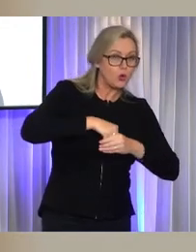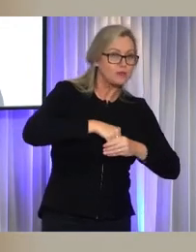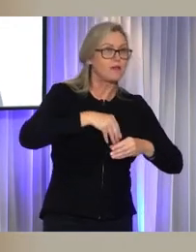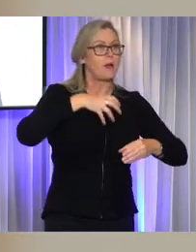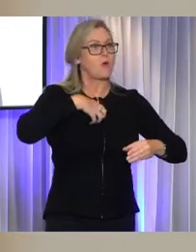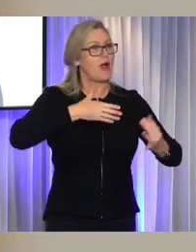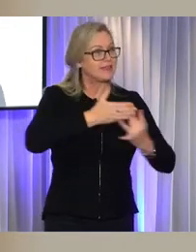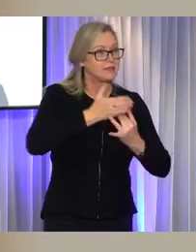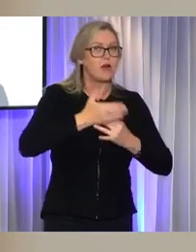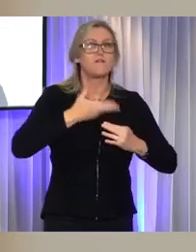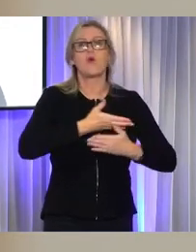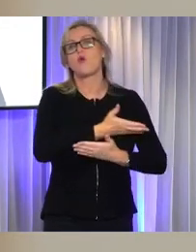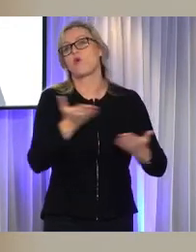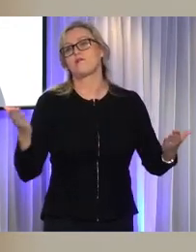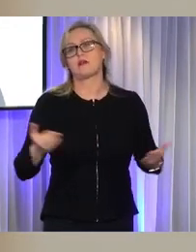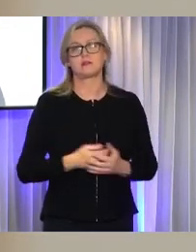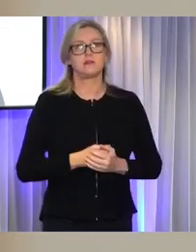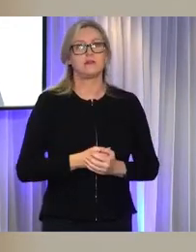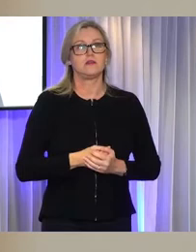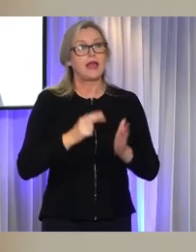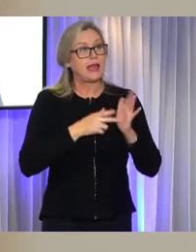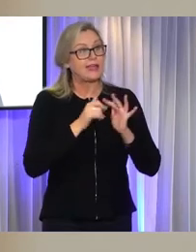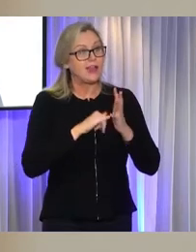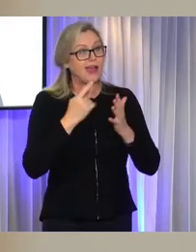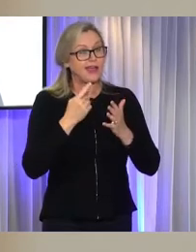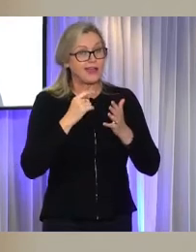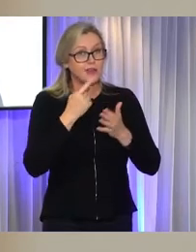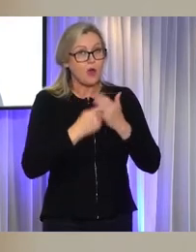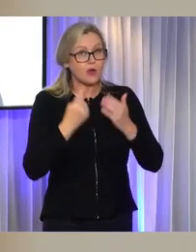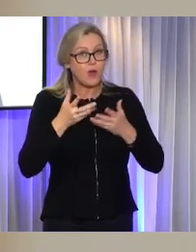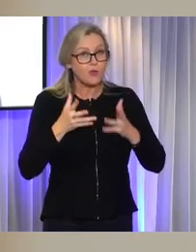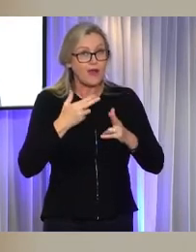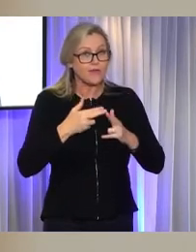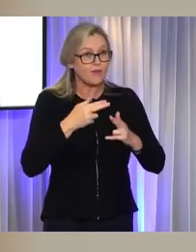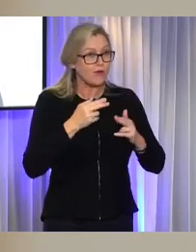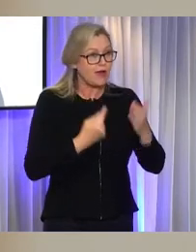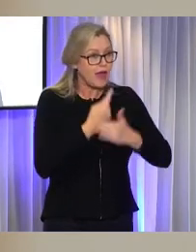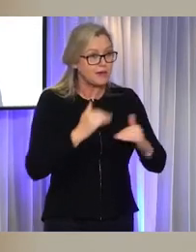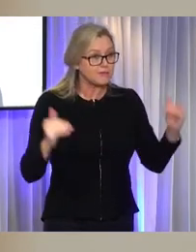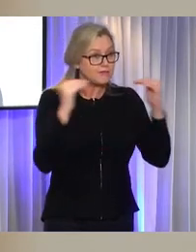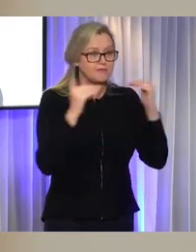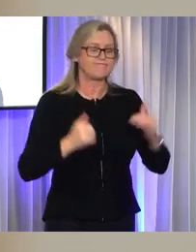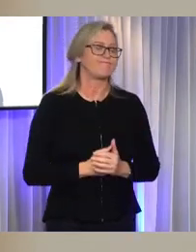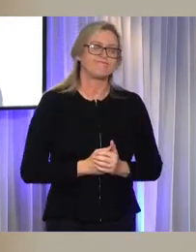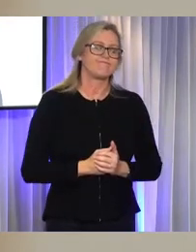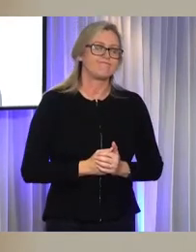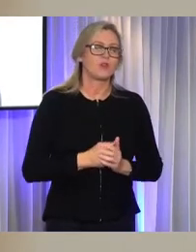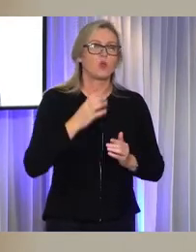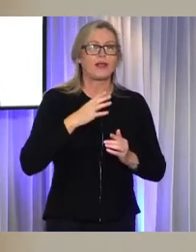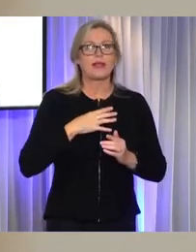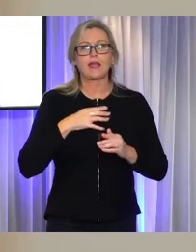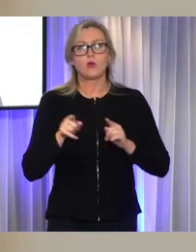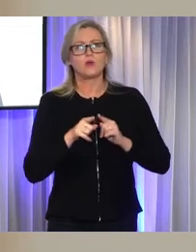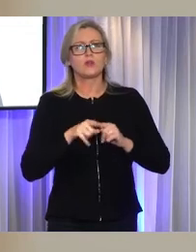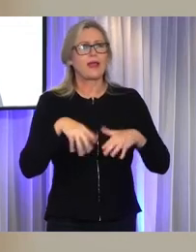And this can't just be done by funding participants through the NDIS. It's a combined effort of governments, all